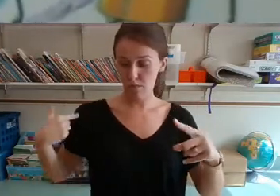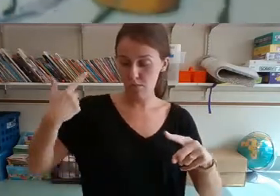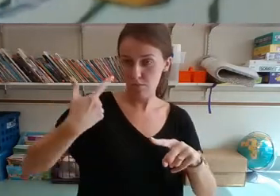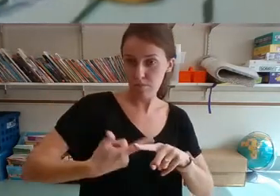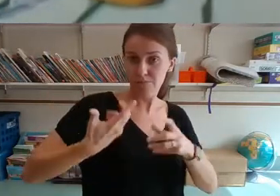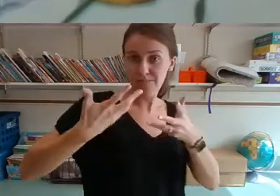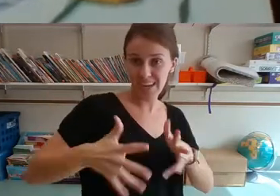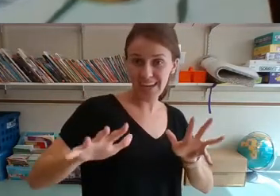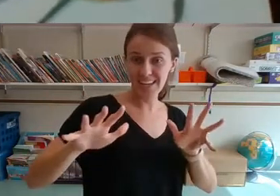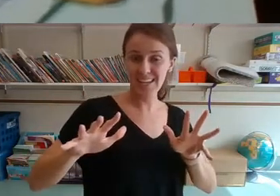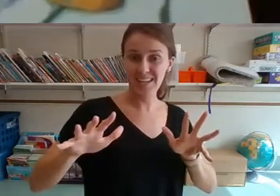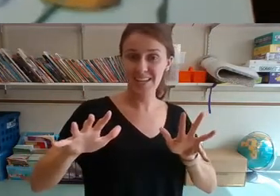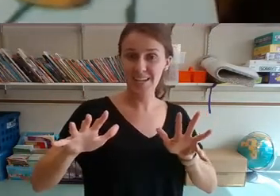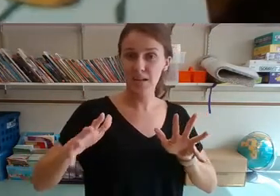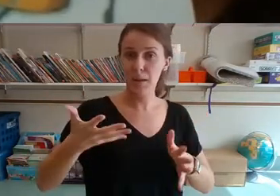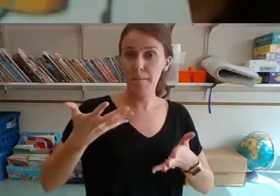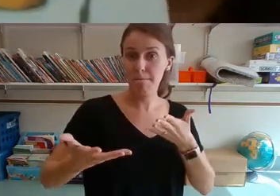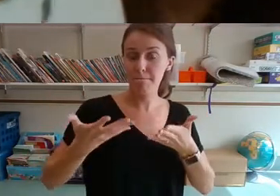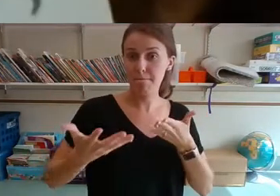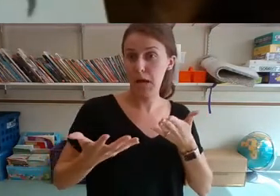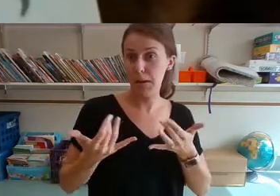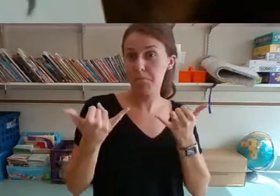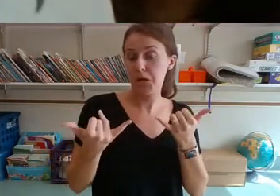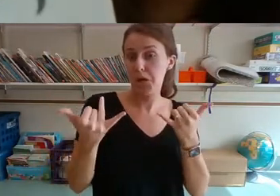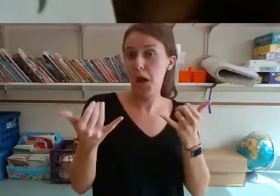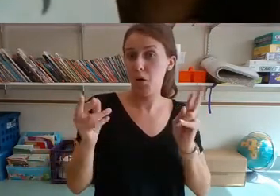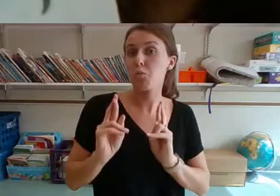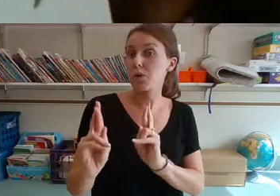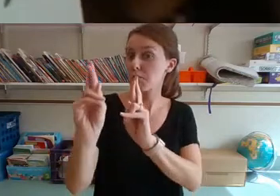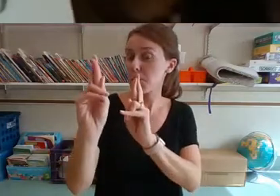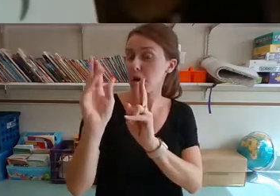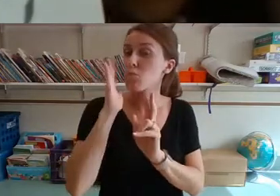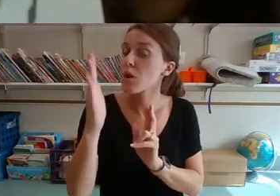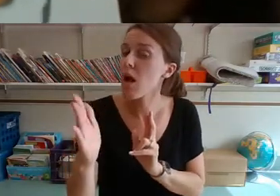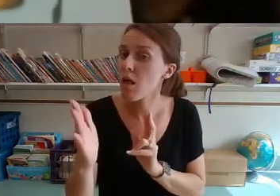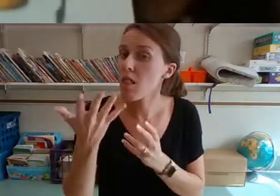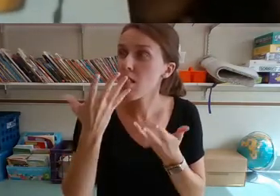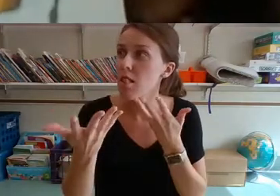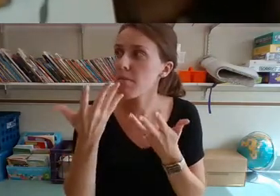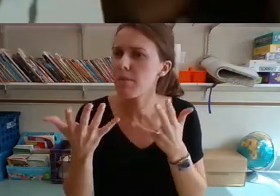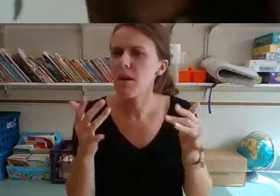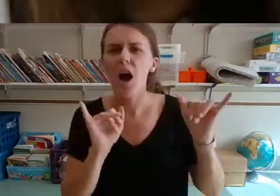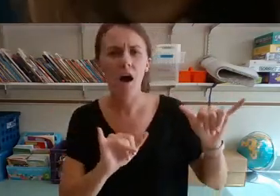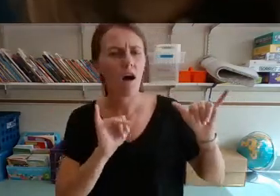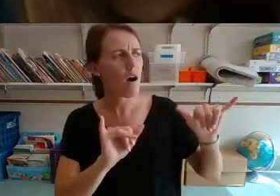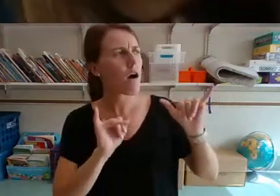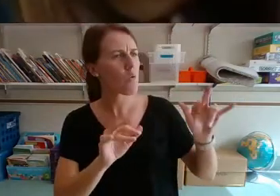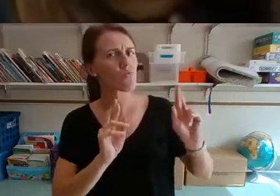Now we're a little more respectful of each other or being kind to one another.